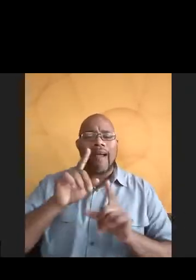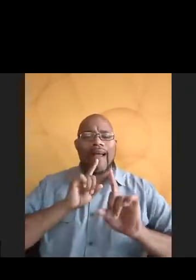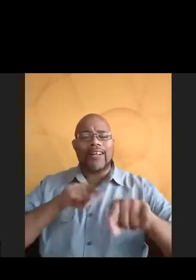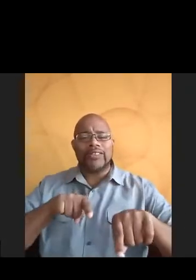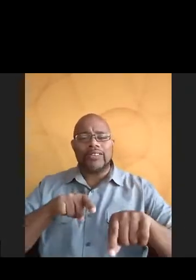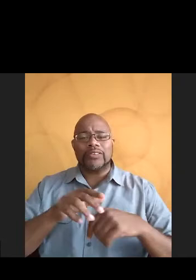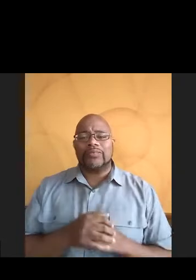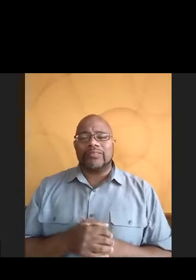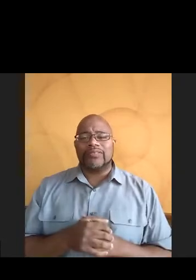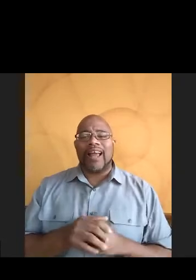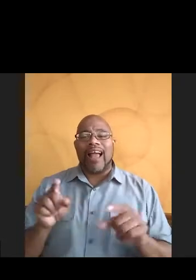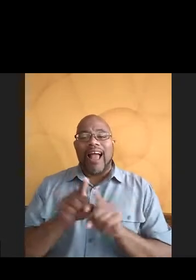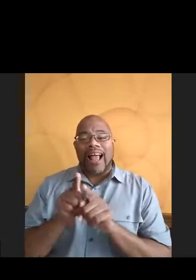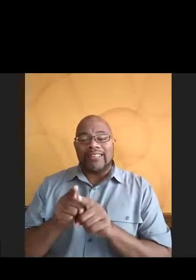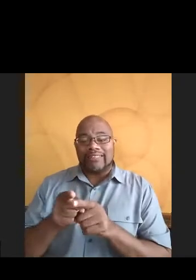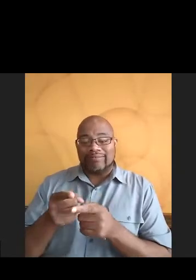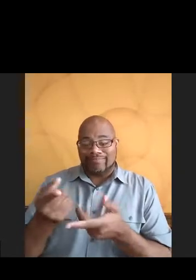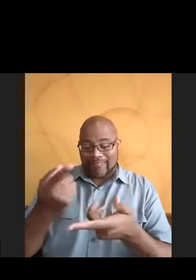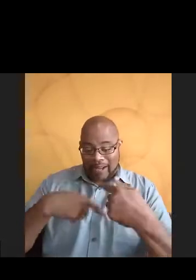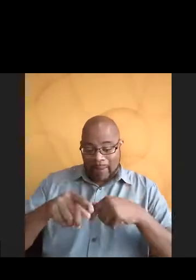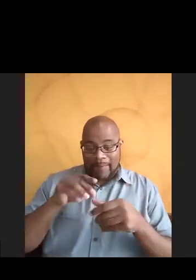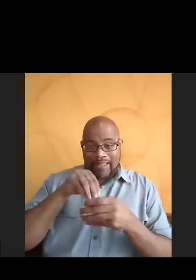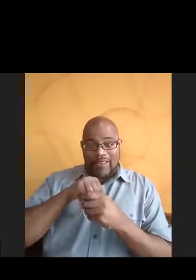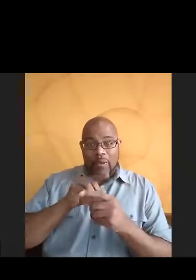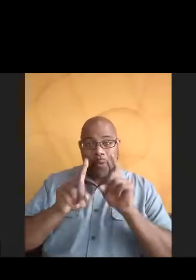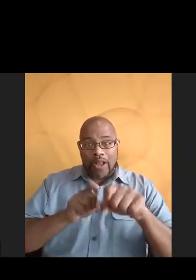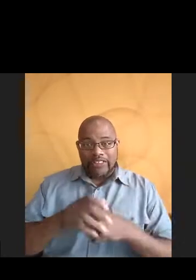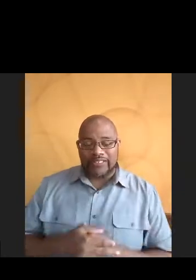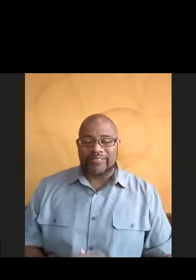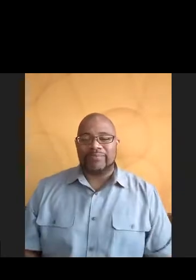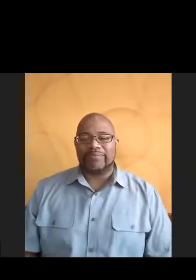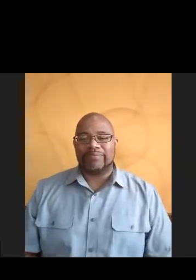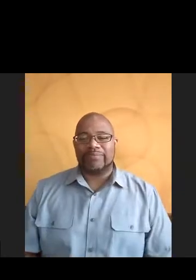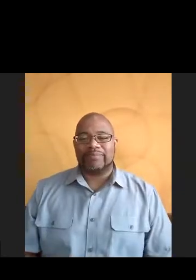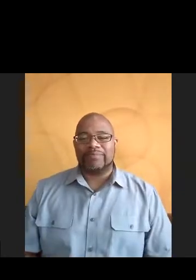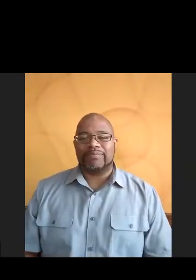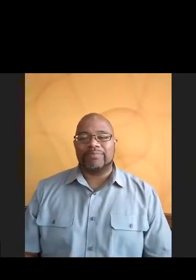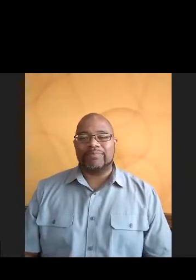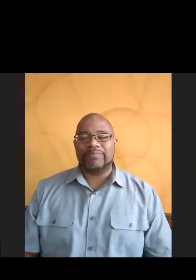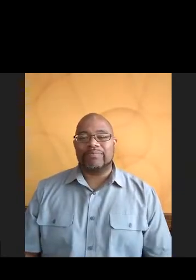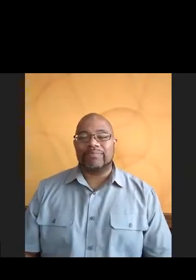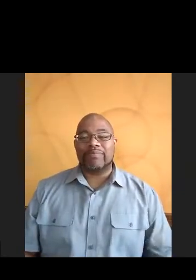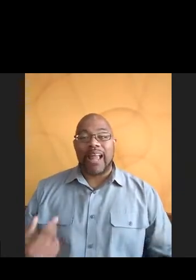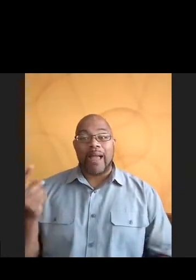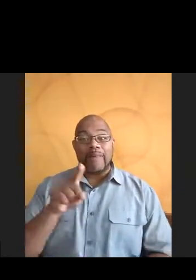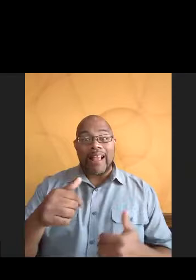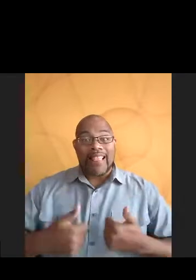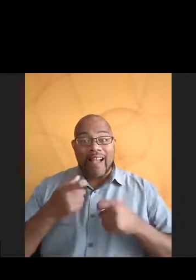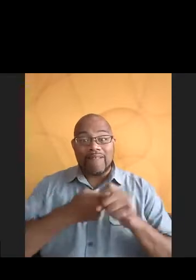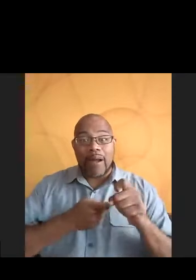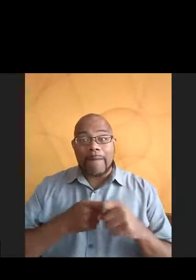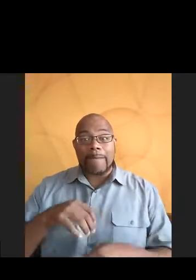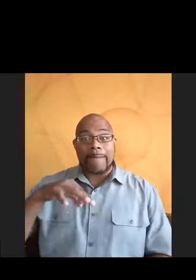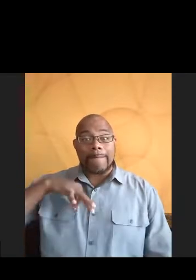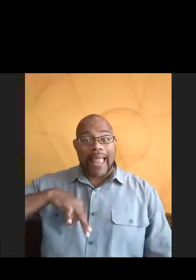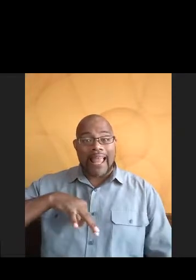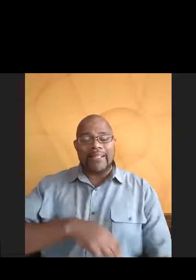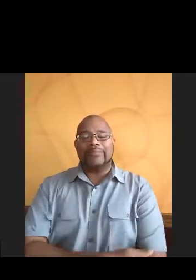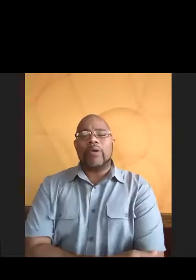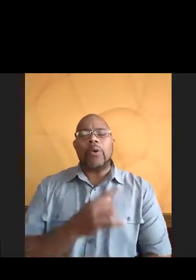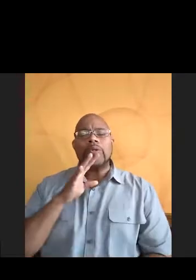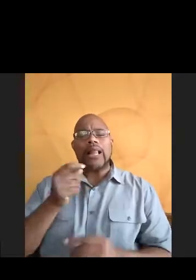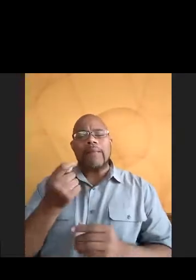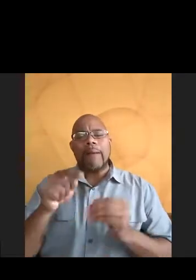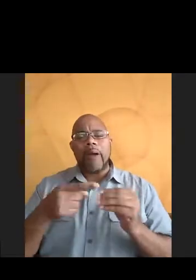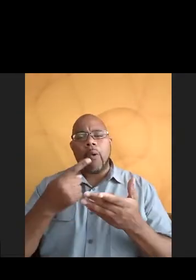them as they come in. I am coming to you live from Maine and I just want to talk a little